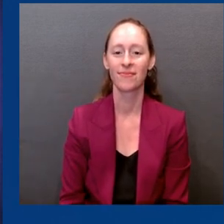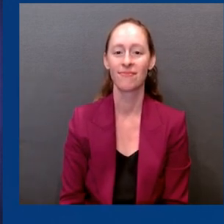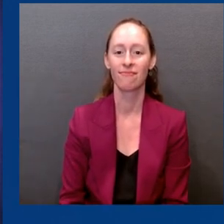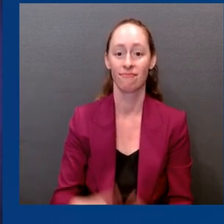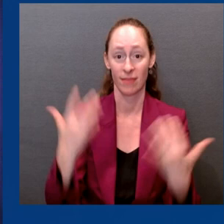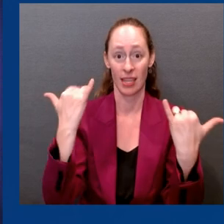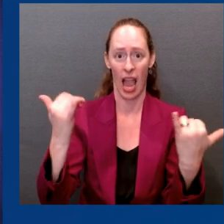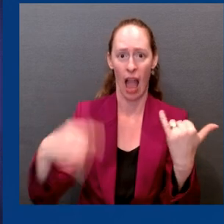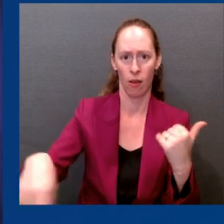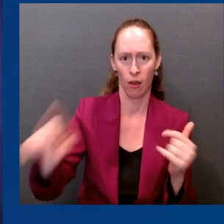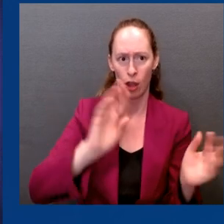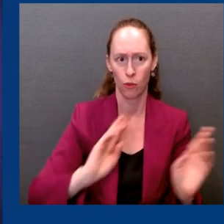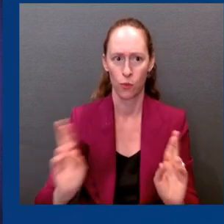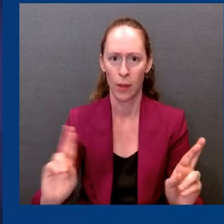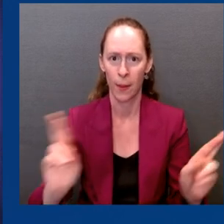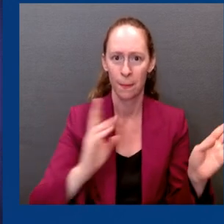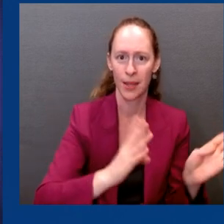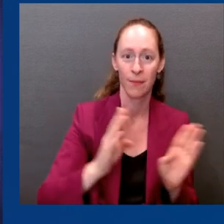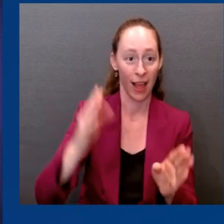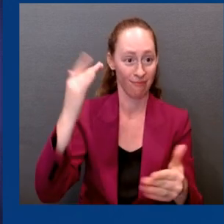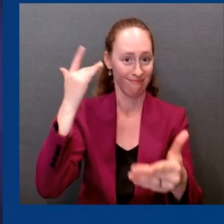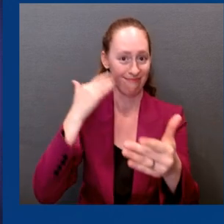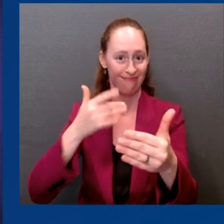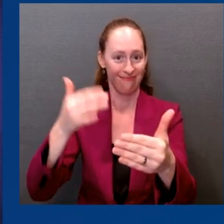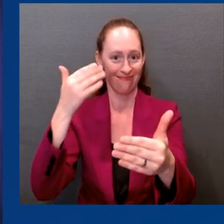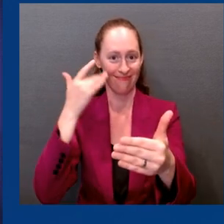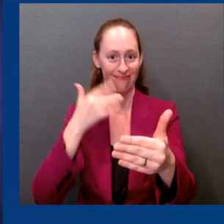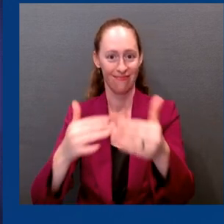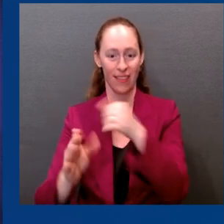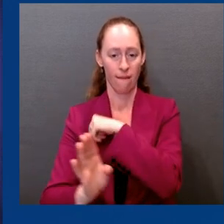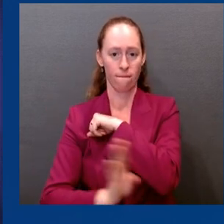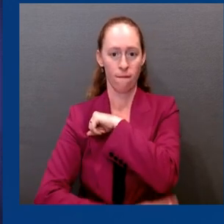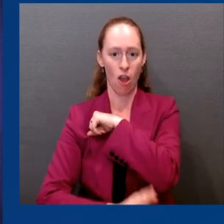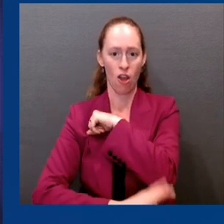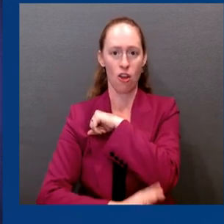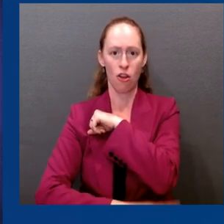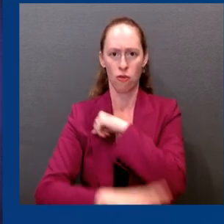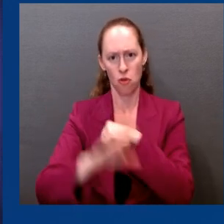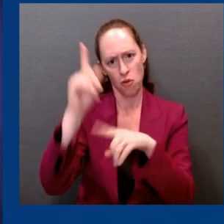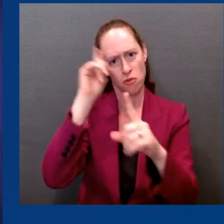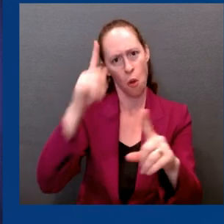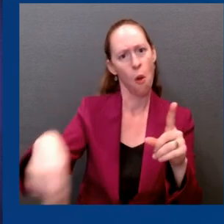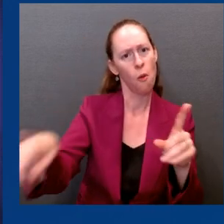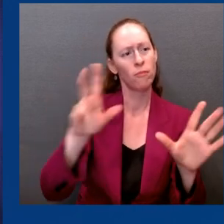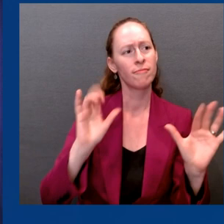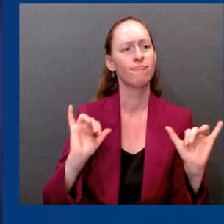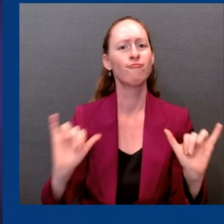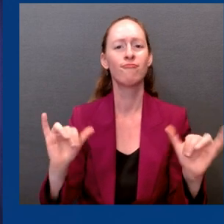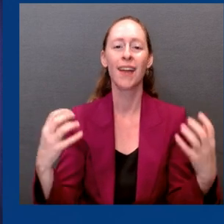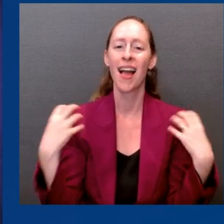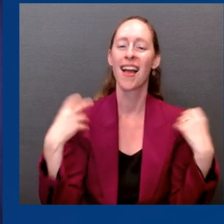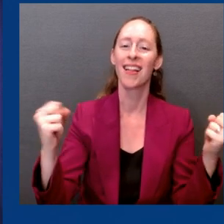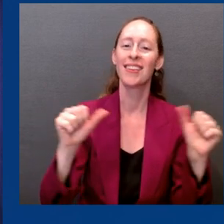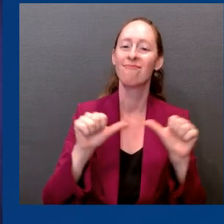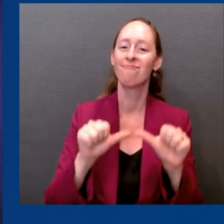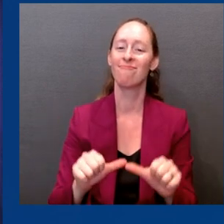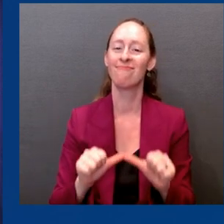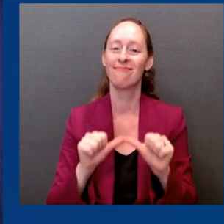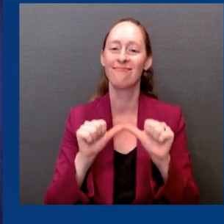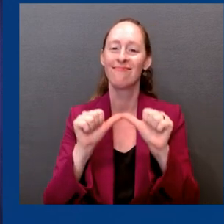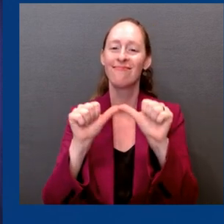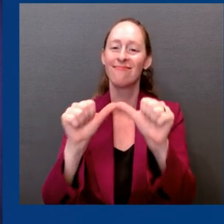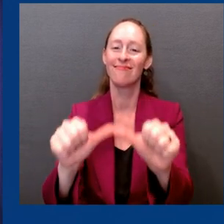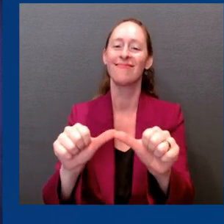we have worked extremely hard to make sure we have ample supply of these new updated vaccines available for the American people. And these